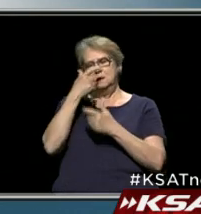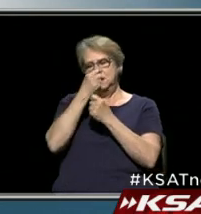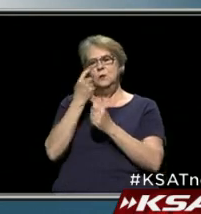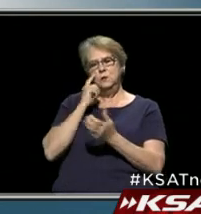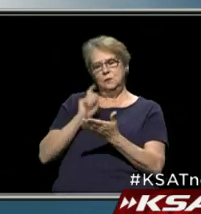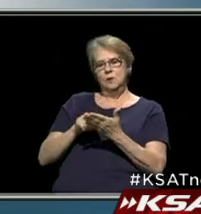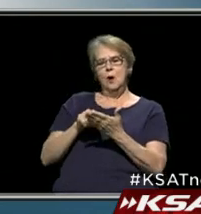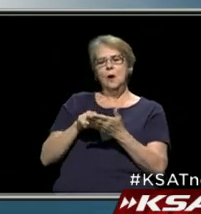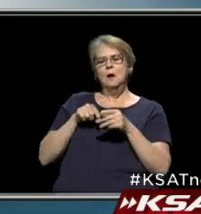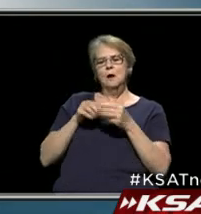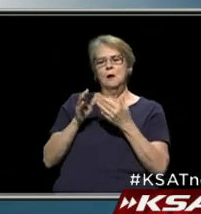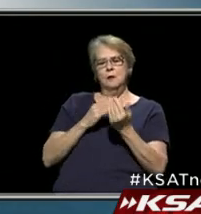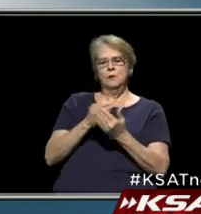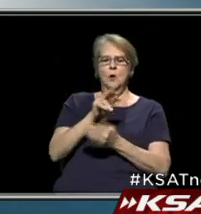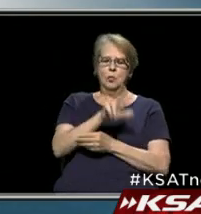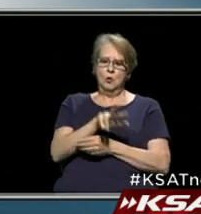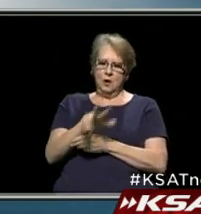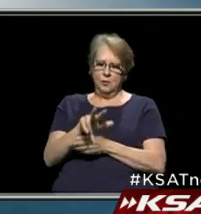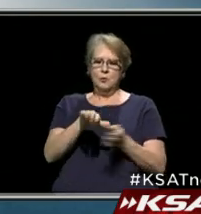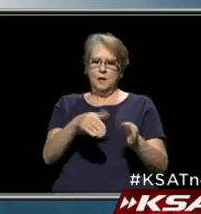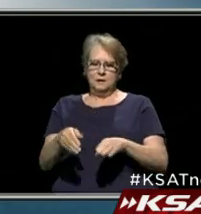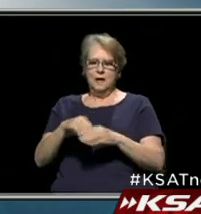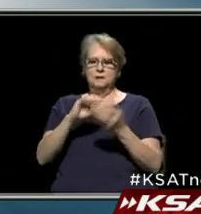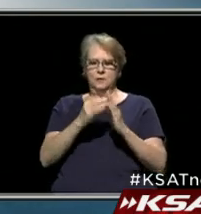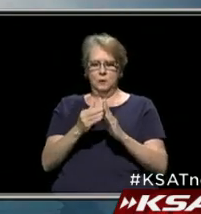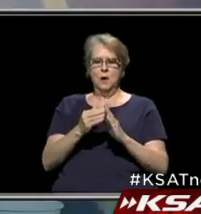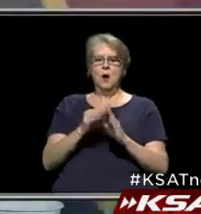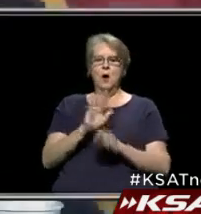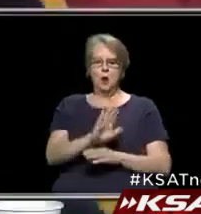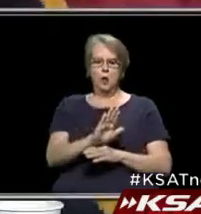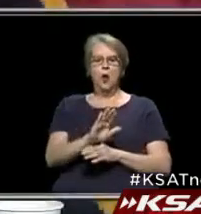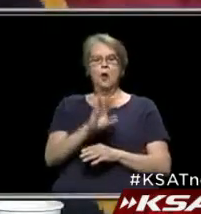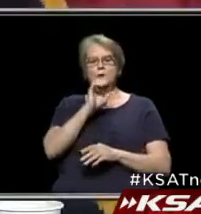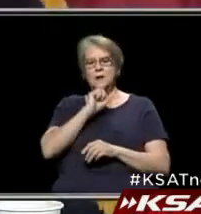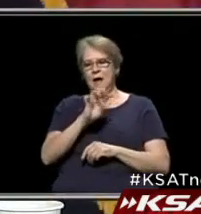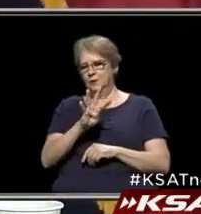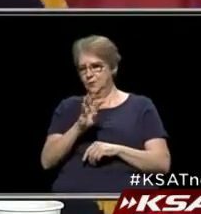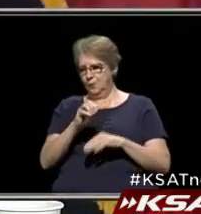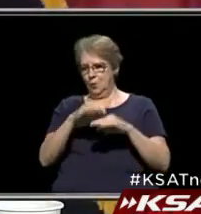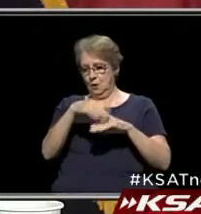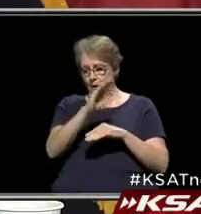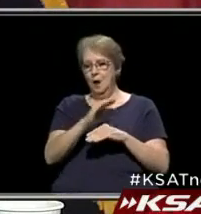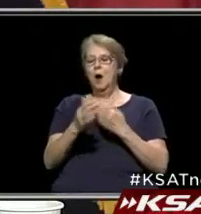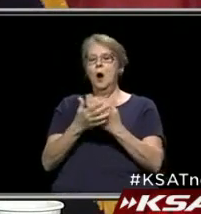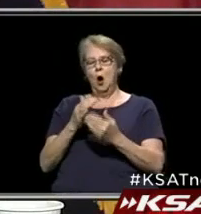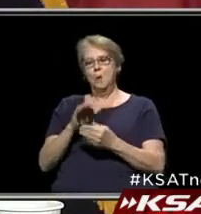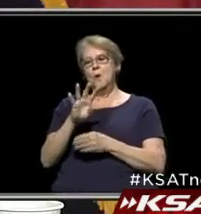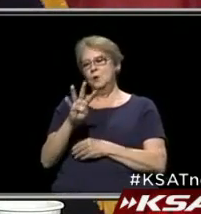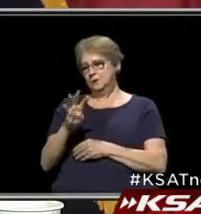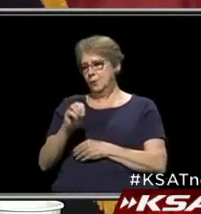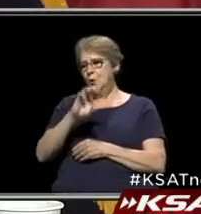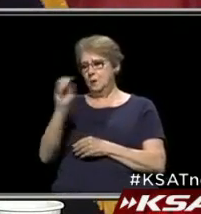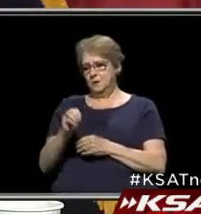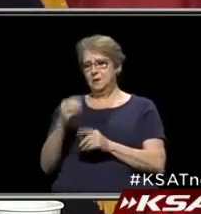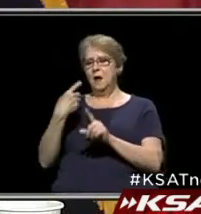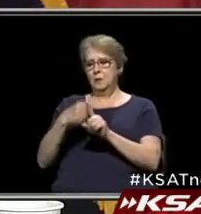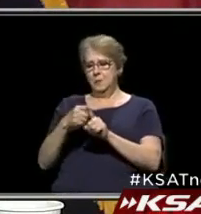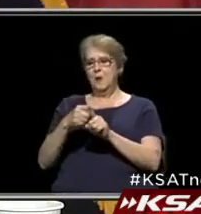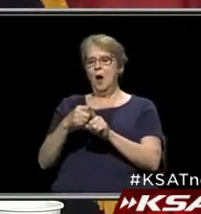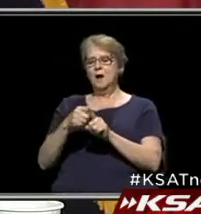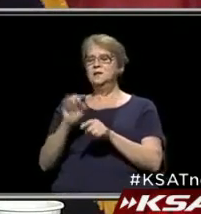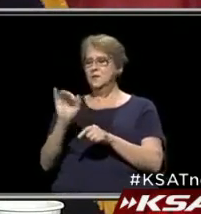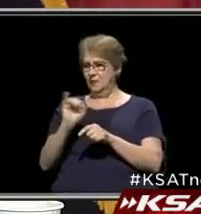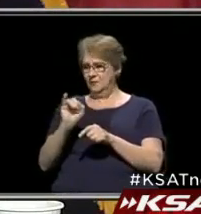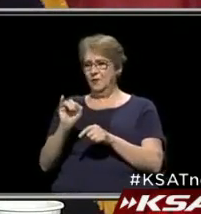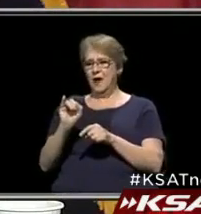while 33 of the deaths in our community are among those 40 years and older, almost 40% of the positive infections in